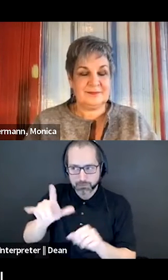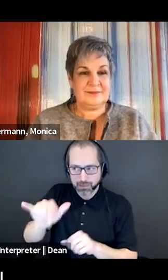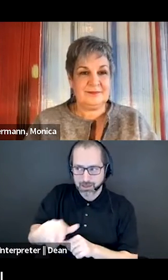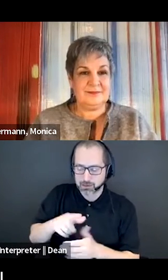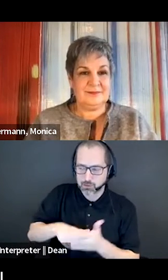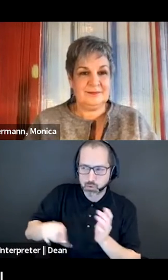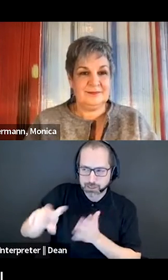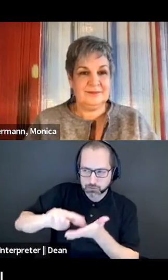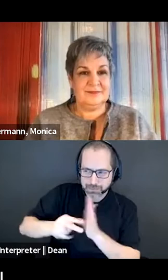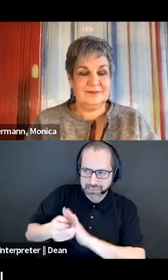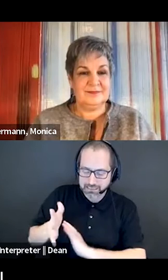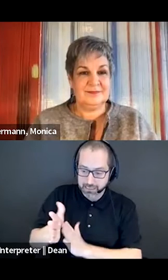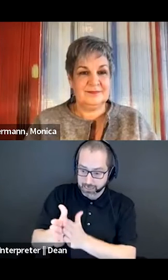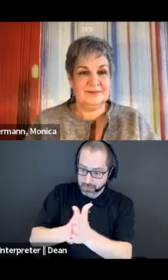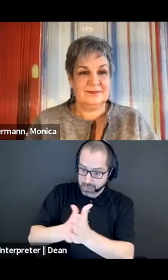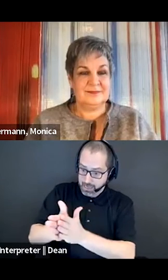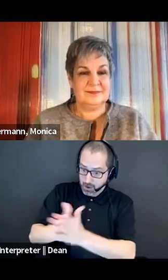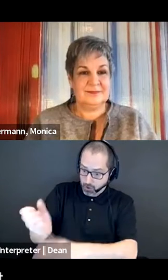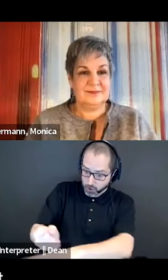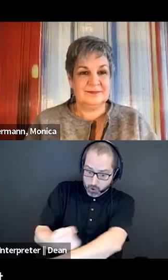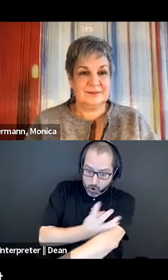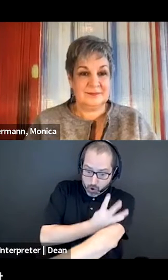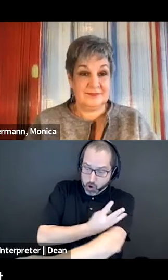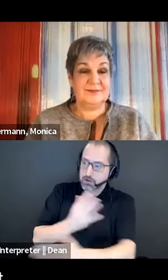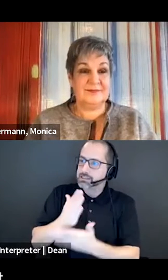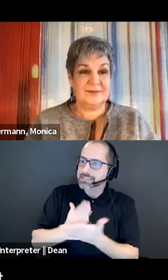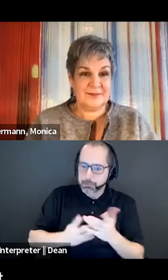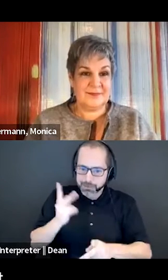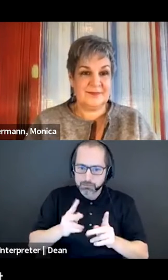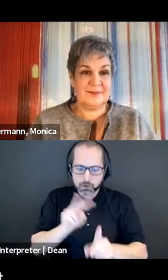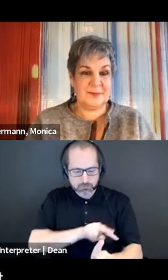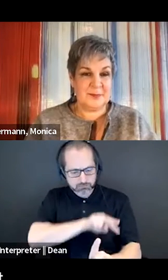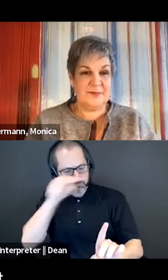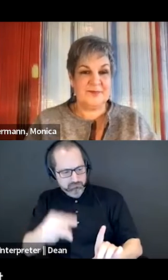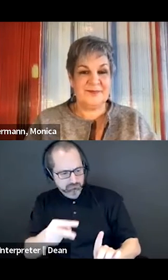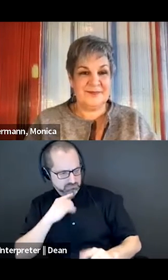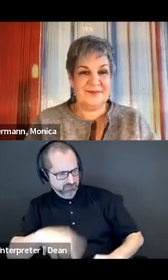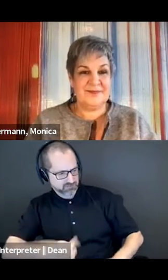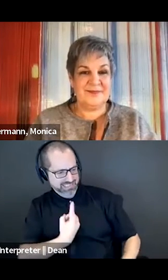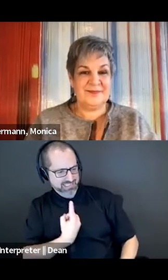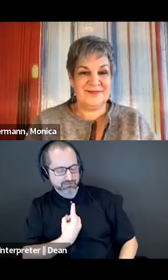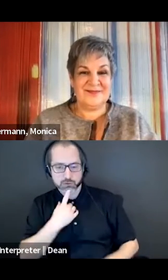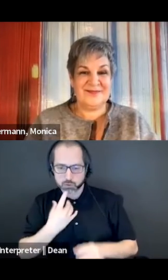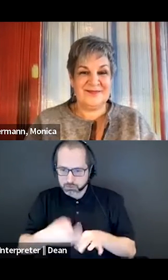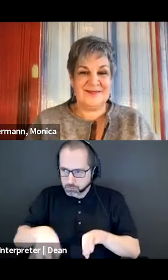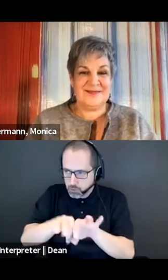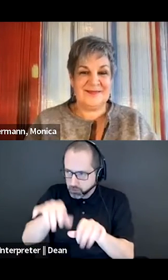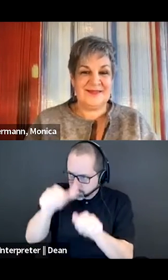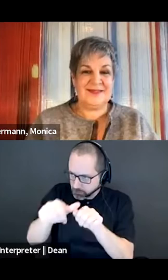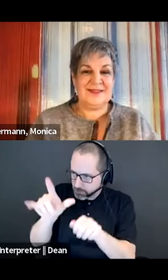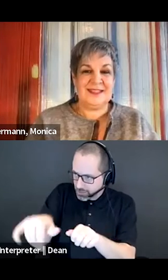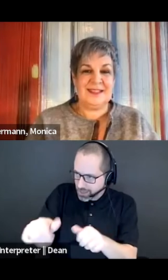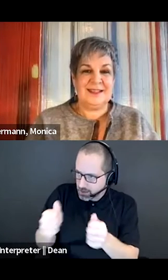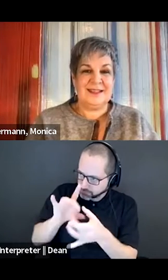could potentially be perceived as offensive. So, it's important to think about that with language. Megan, over to you.